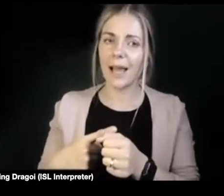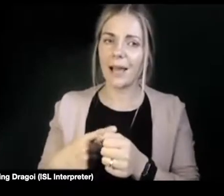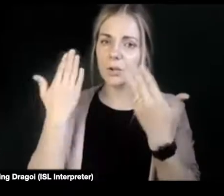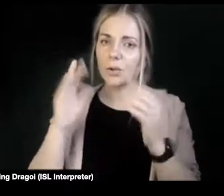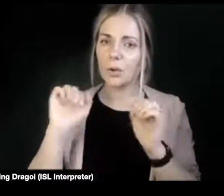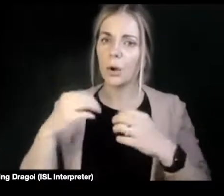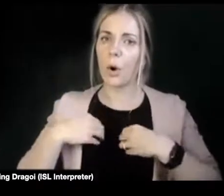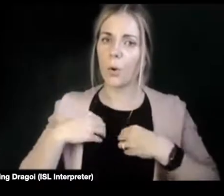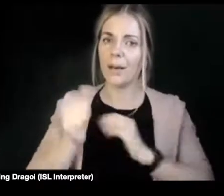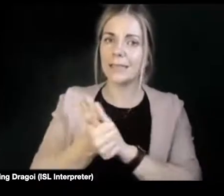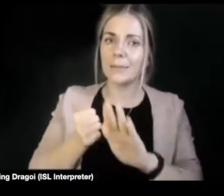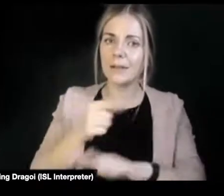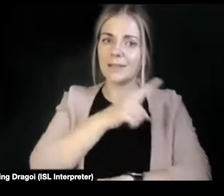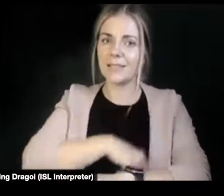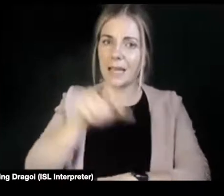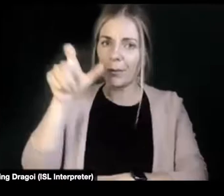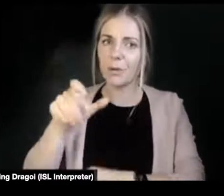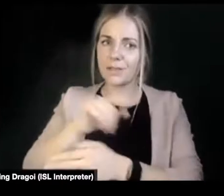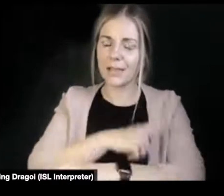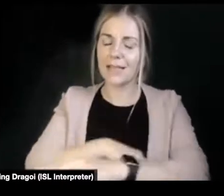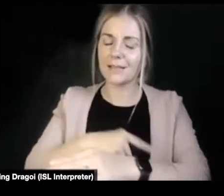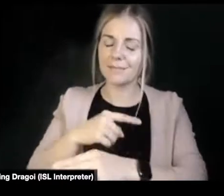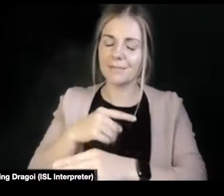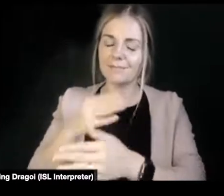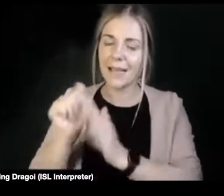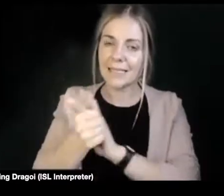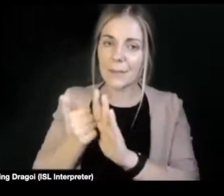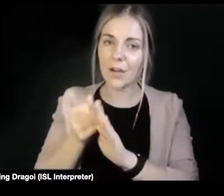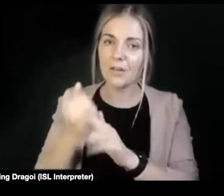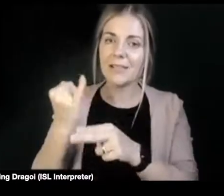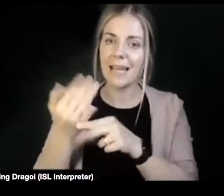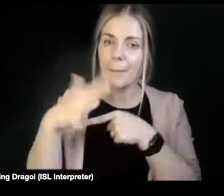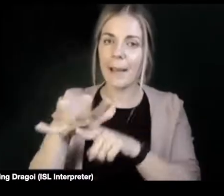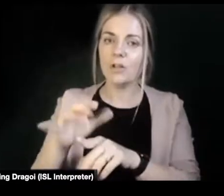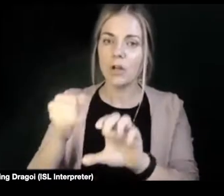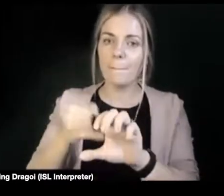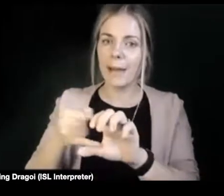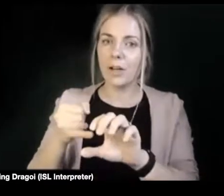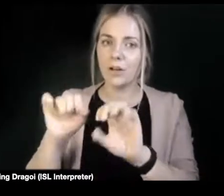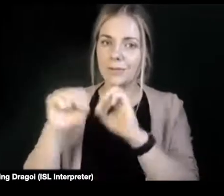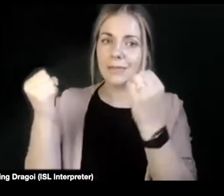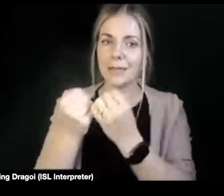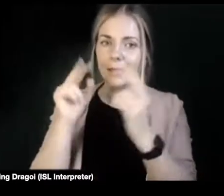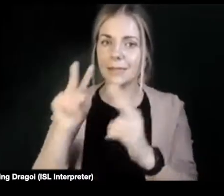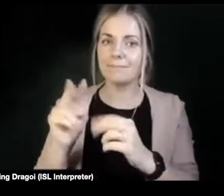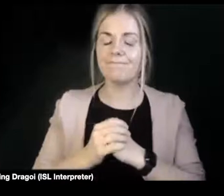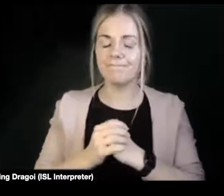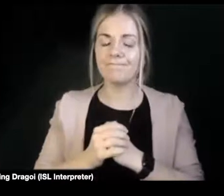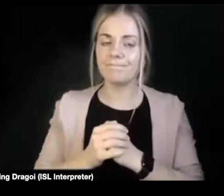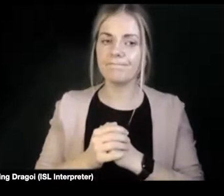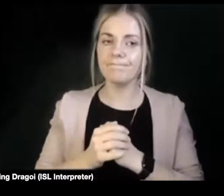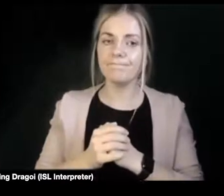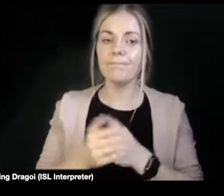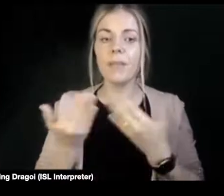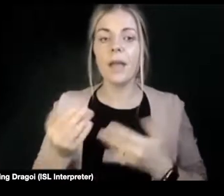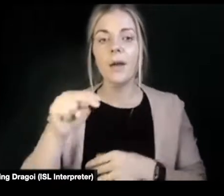experience with the mainstream medical society. So what do